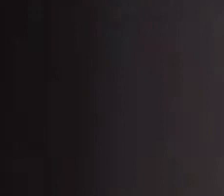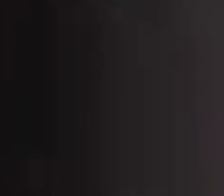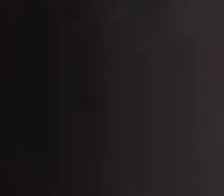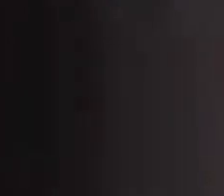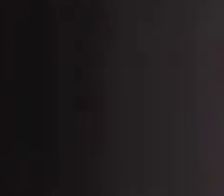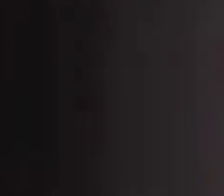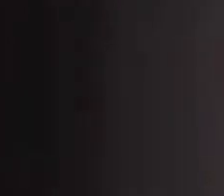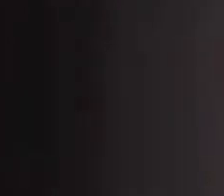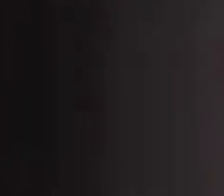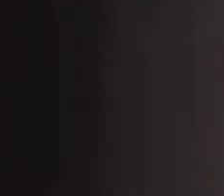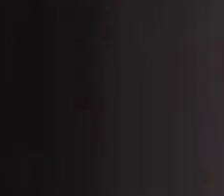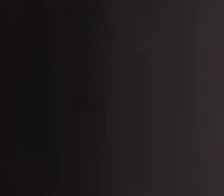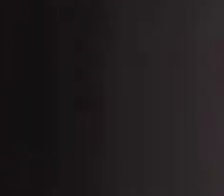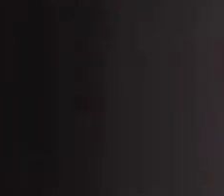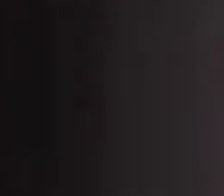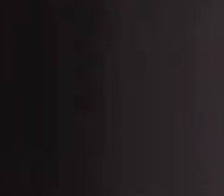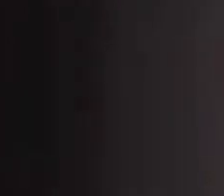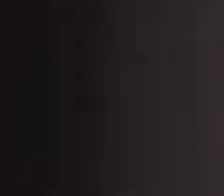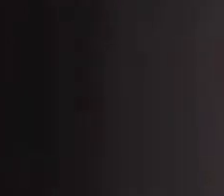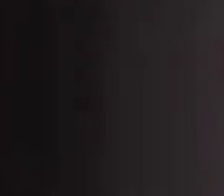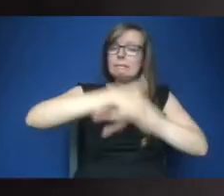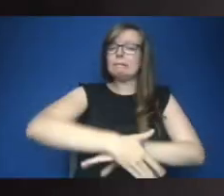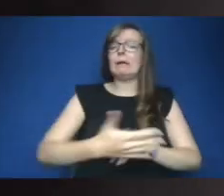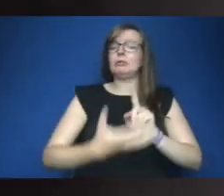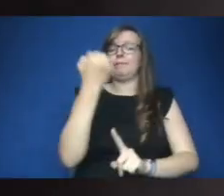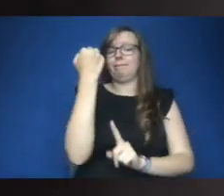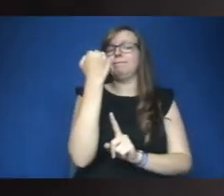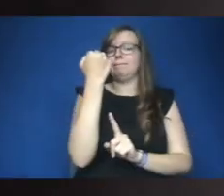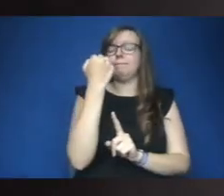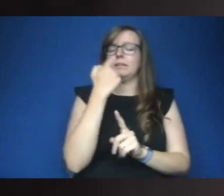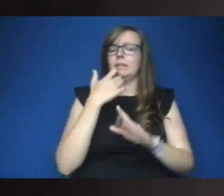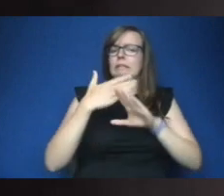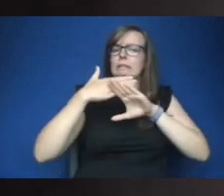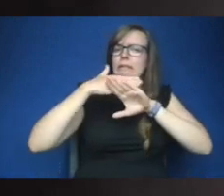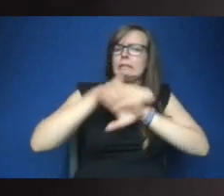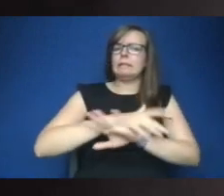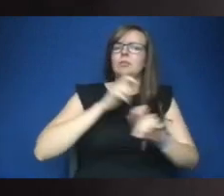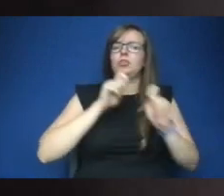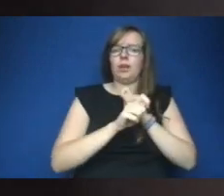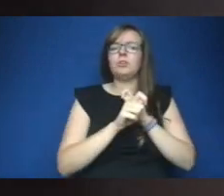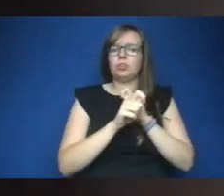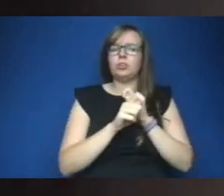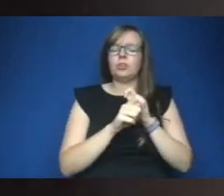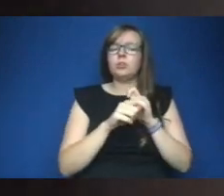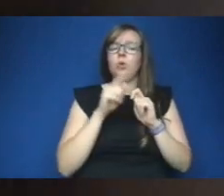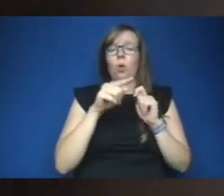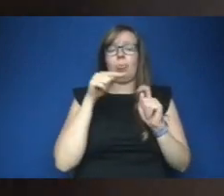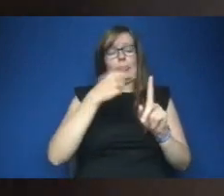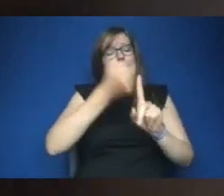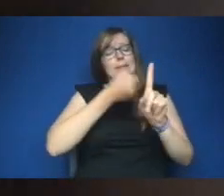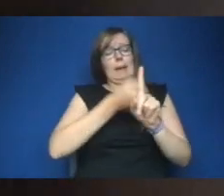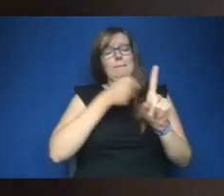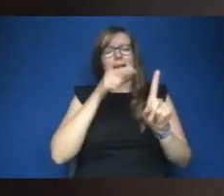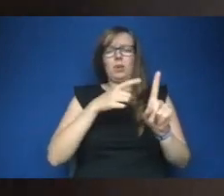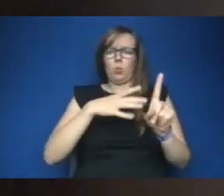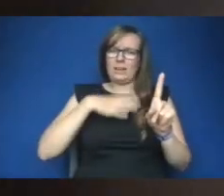um but it's going to take a lot to get that it's going to take a lot to get this change and so we need this campaign to